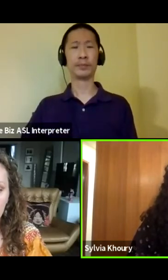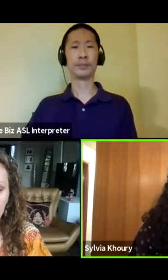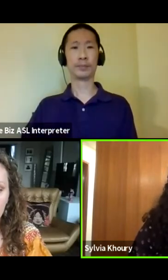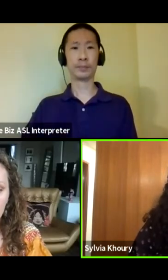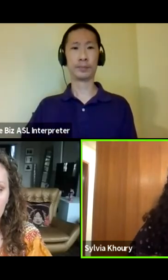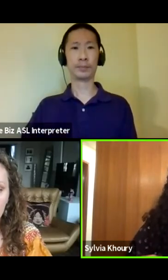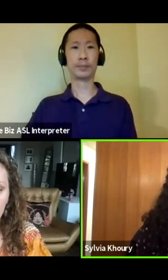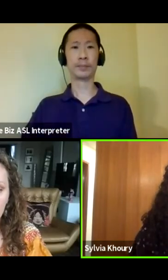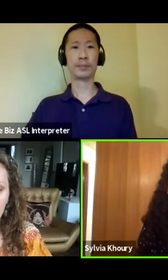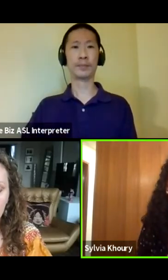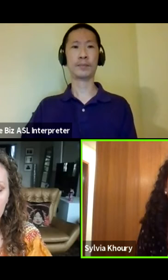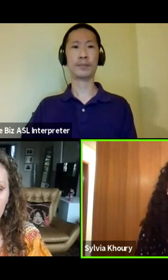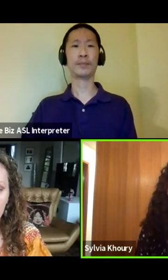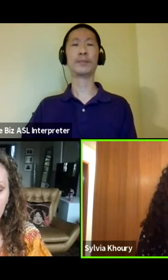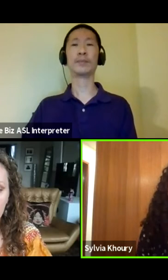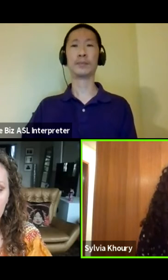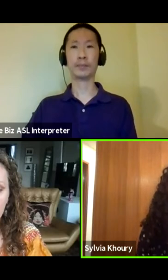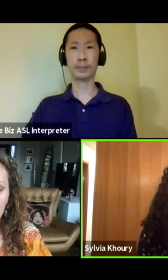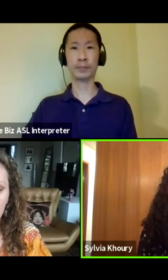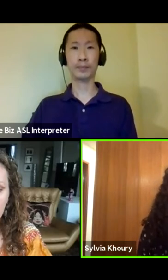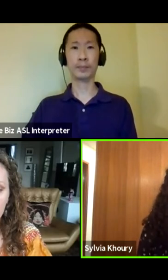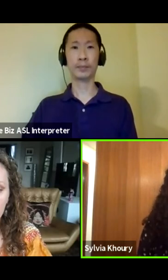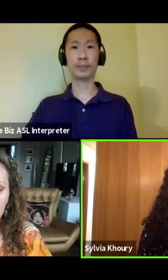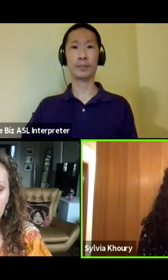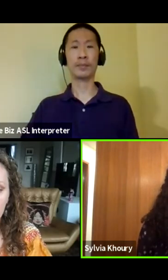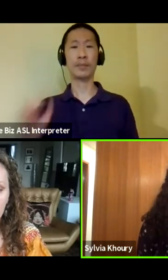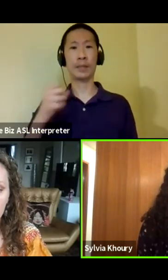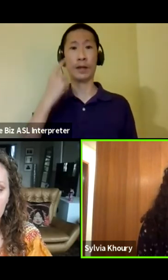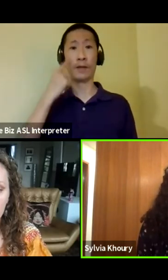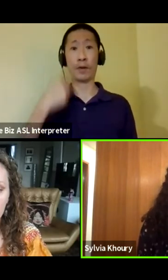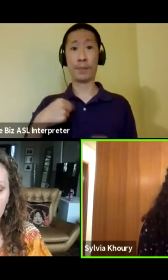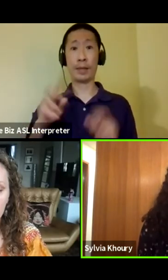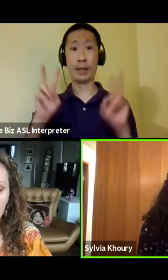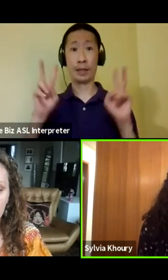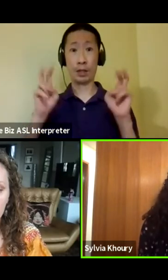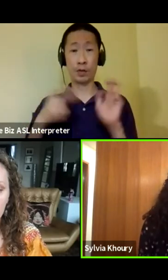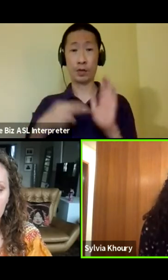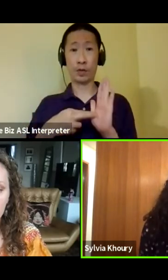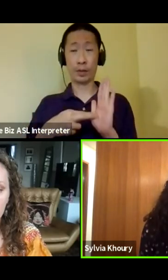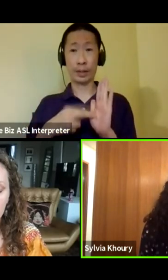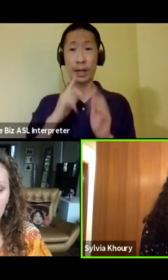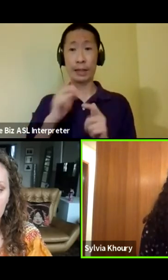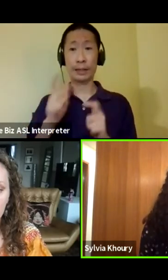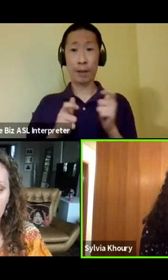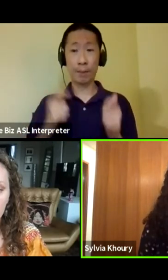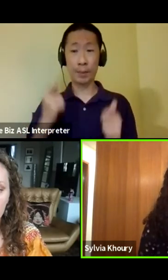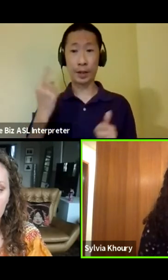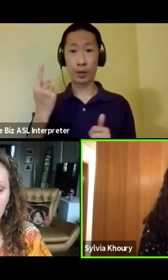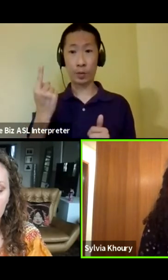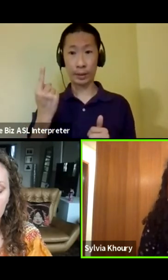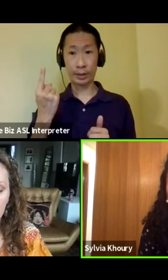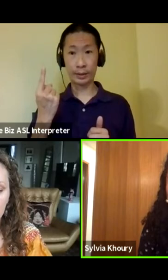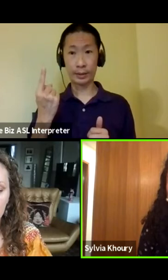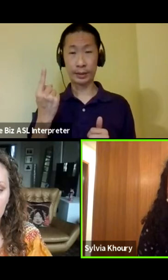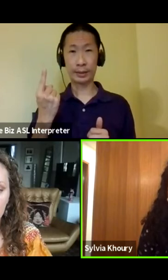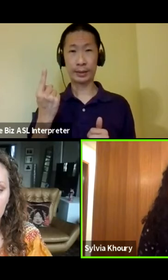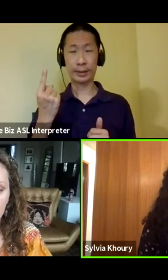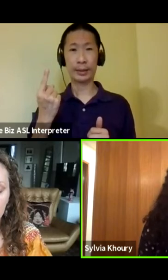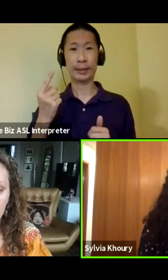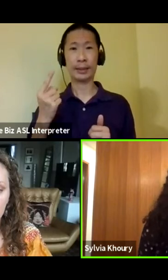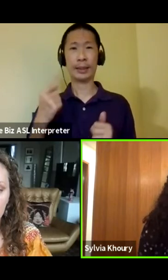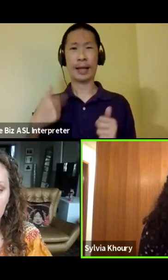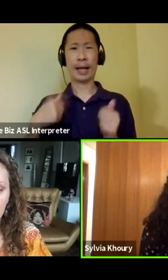Yeah. So for me, um, the issue of representation is a, is a big one. And I kind of